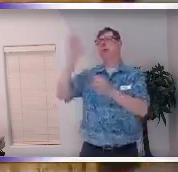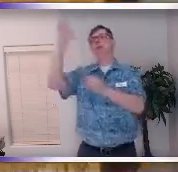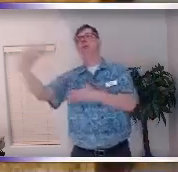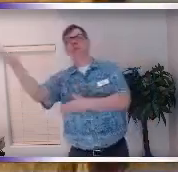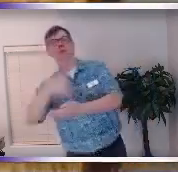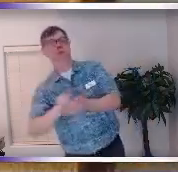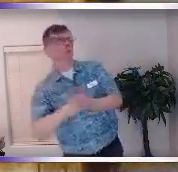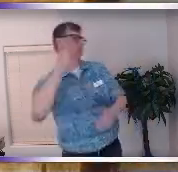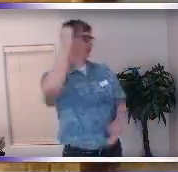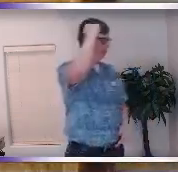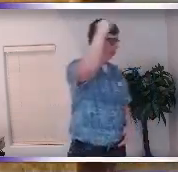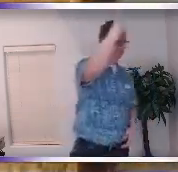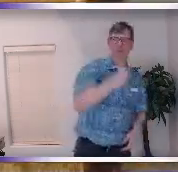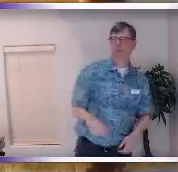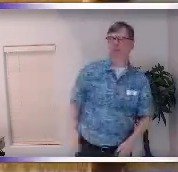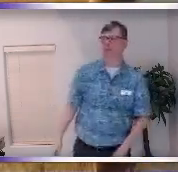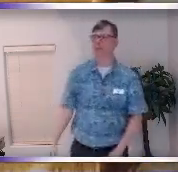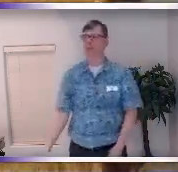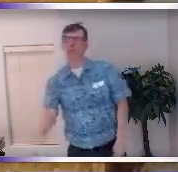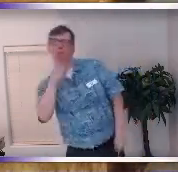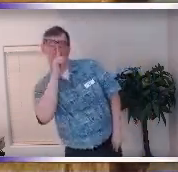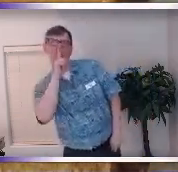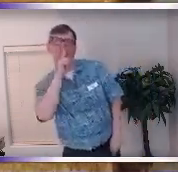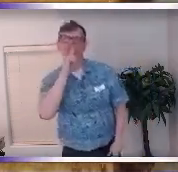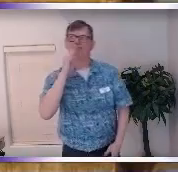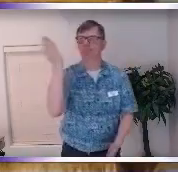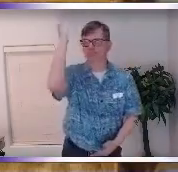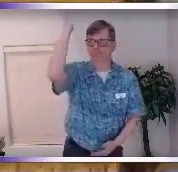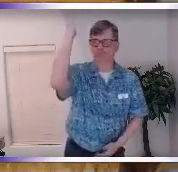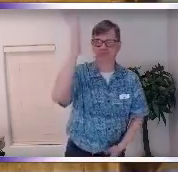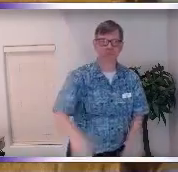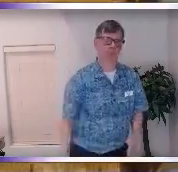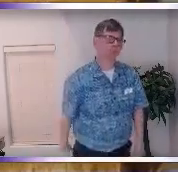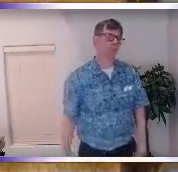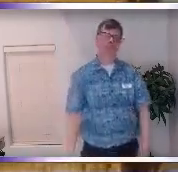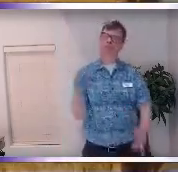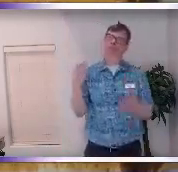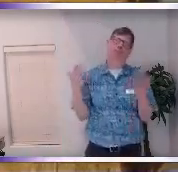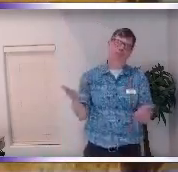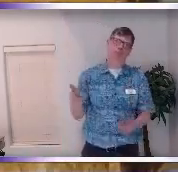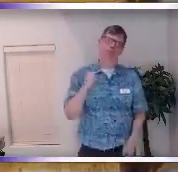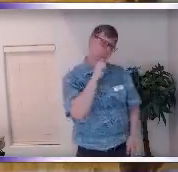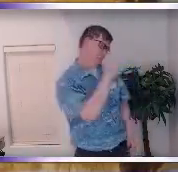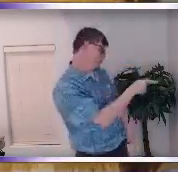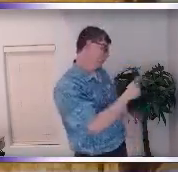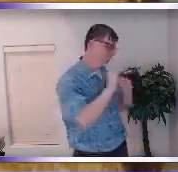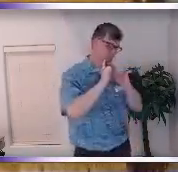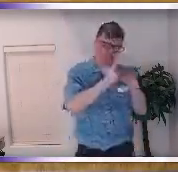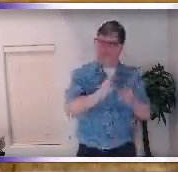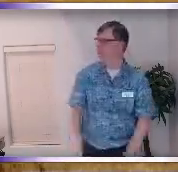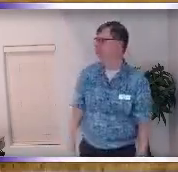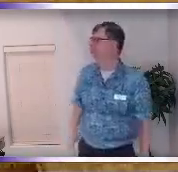and it said shut up and let her talk and so I let her